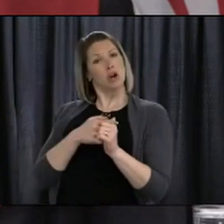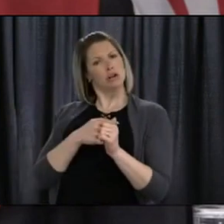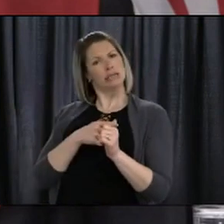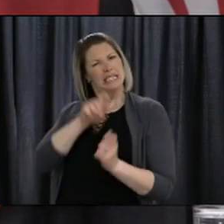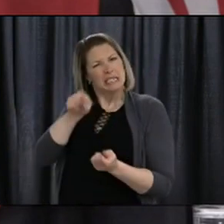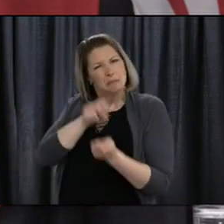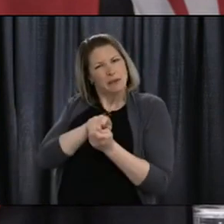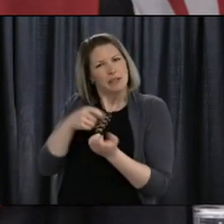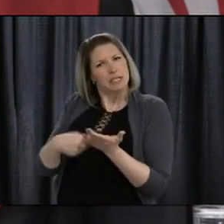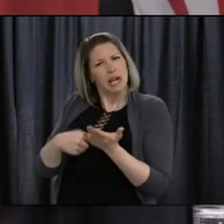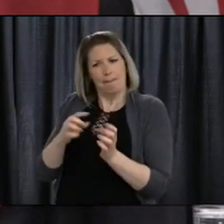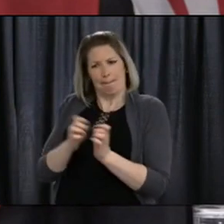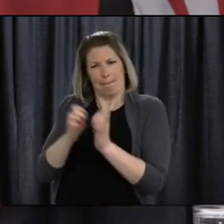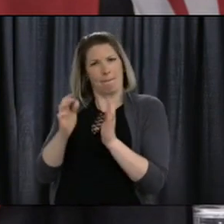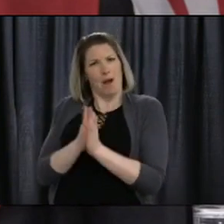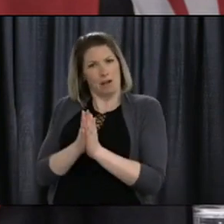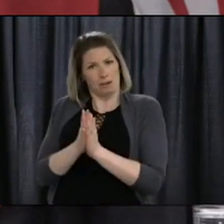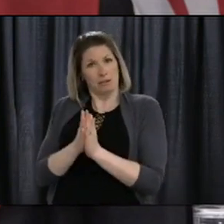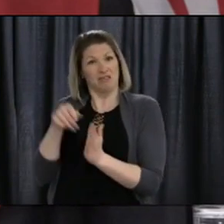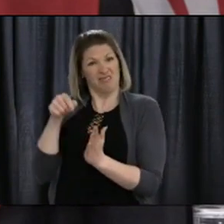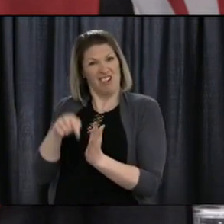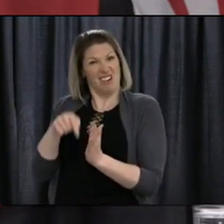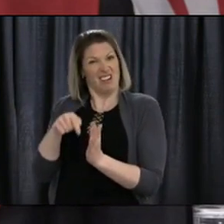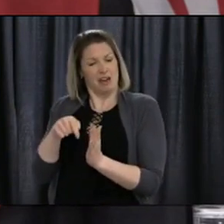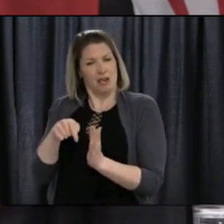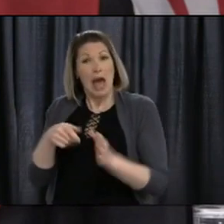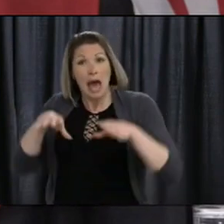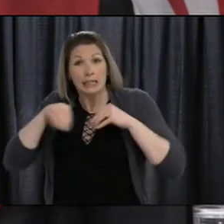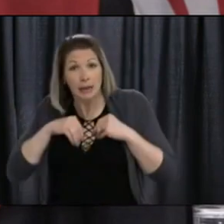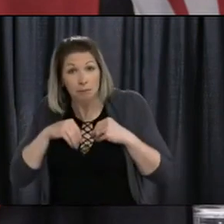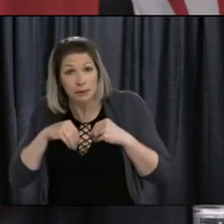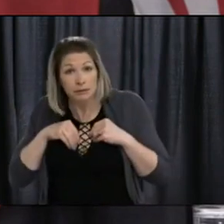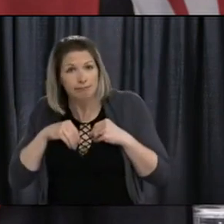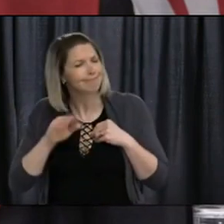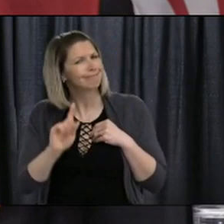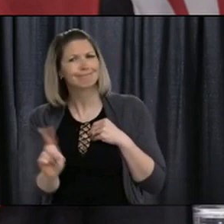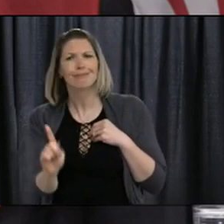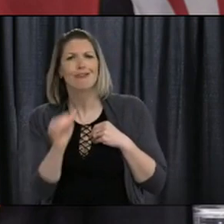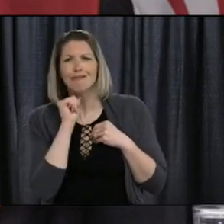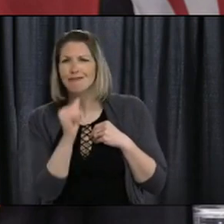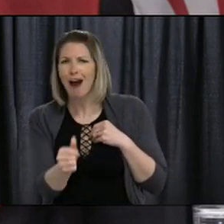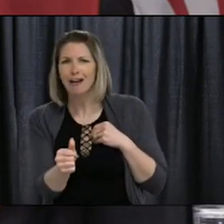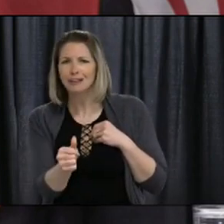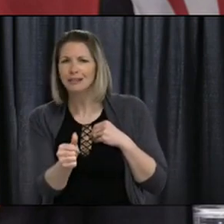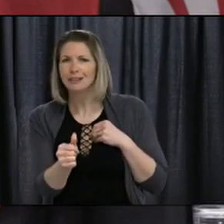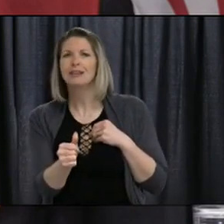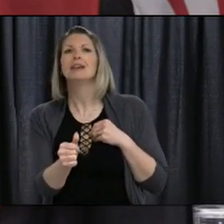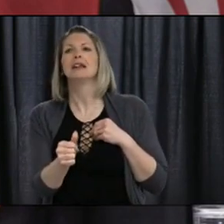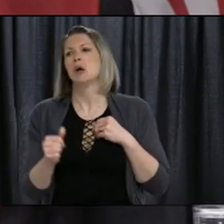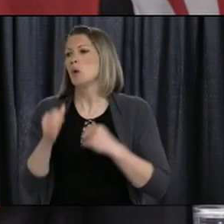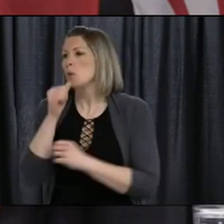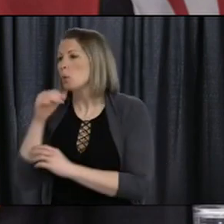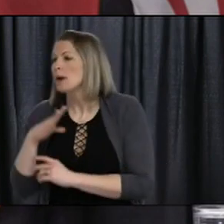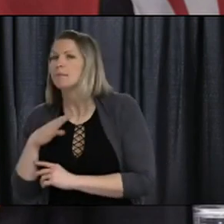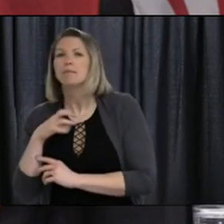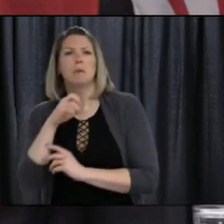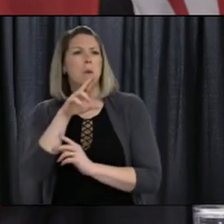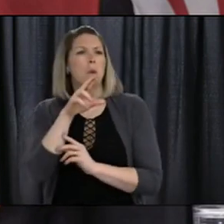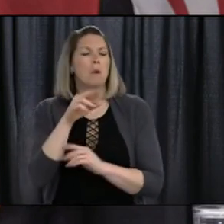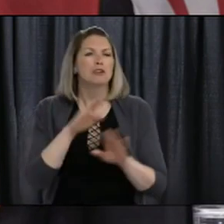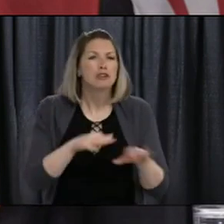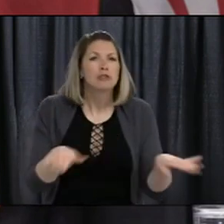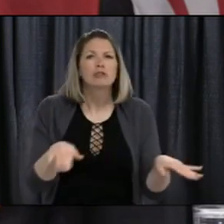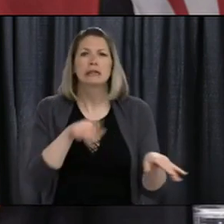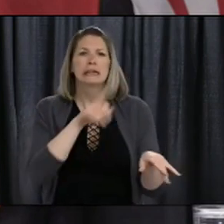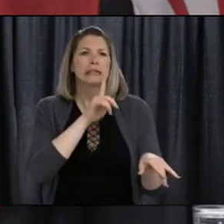society, and it will not be tolerated. To those women who are struggling with violence in their lives today, please know